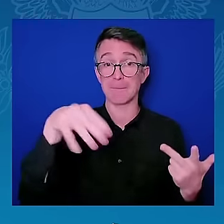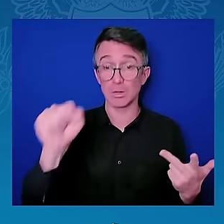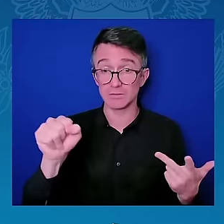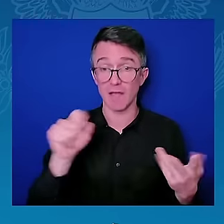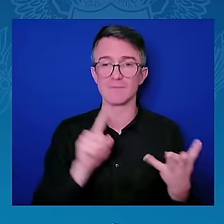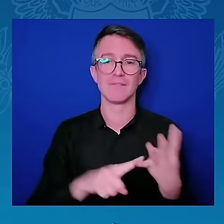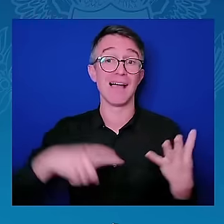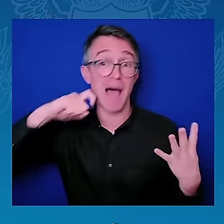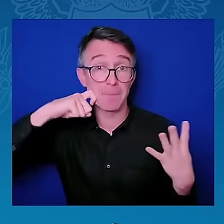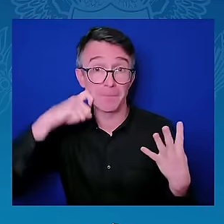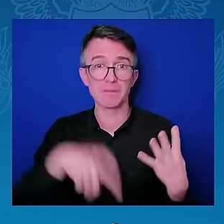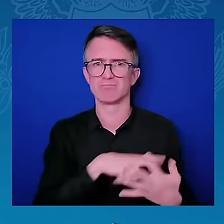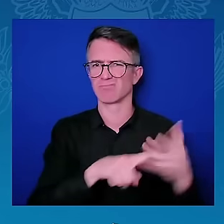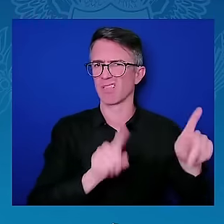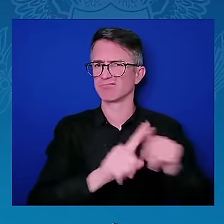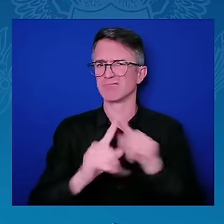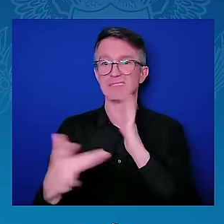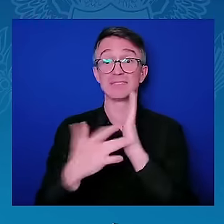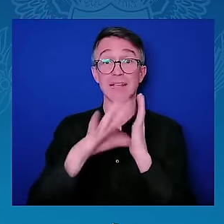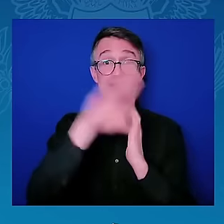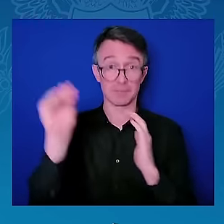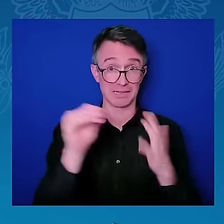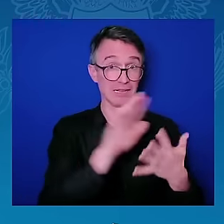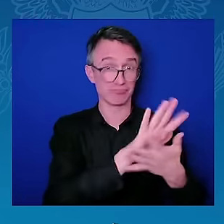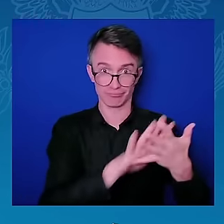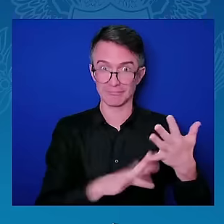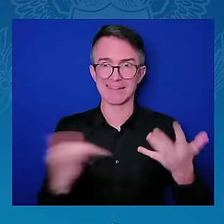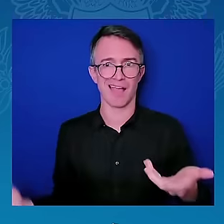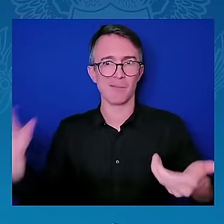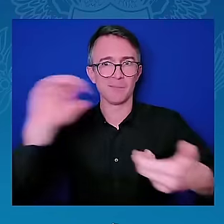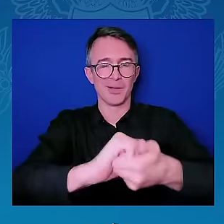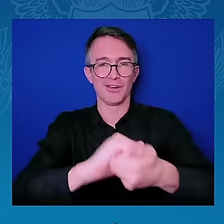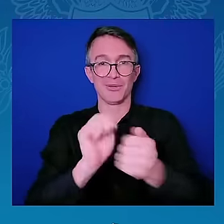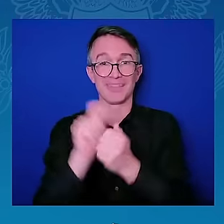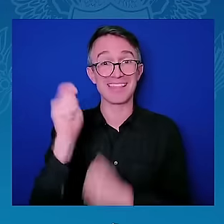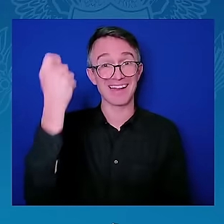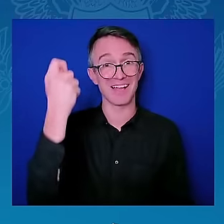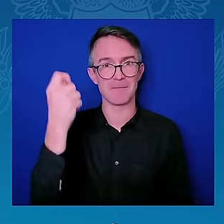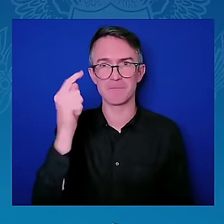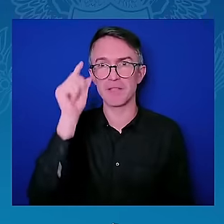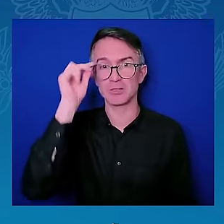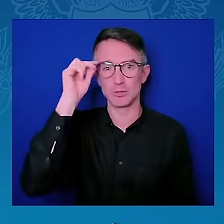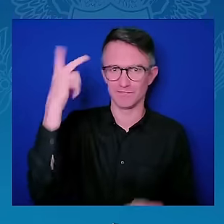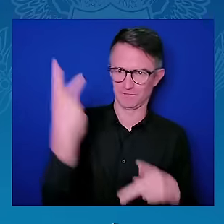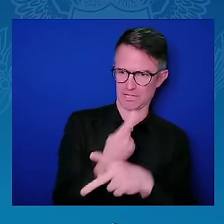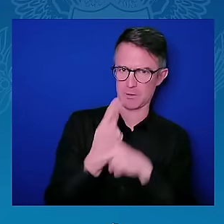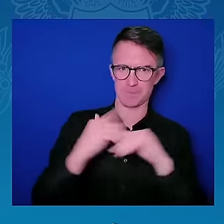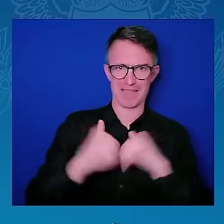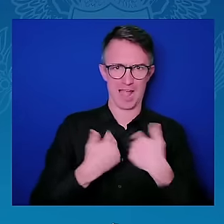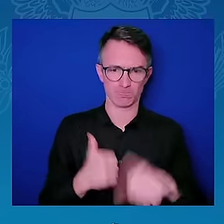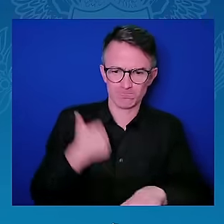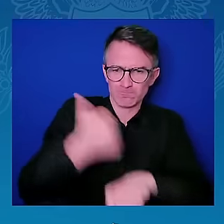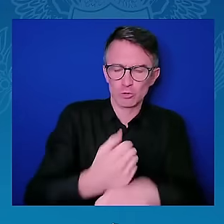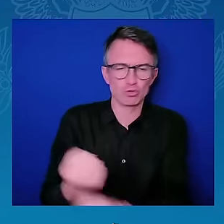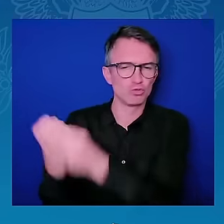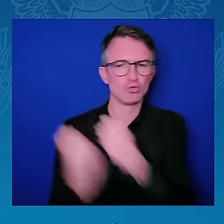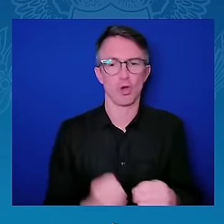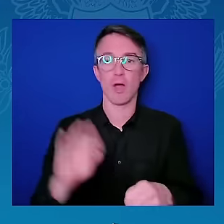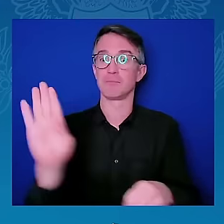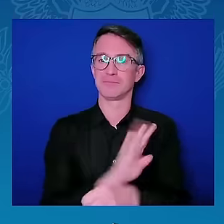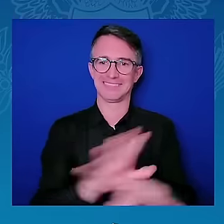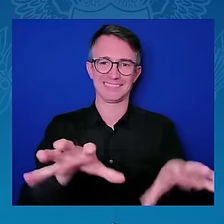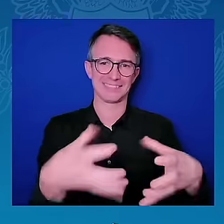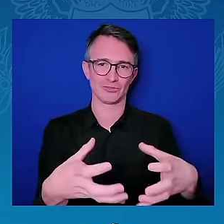the U.S. is pleased to announce here today a green tech business mission to Kenya, which we look forward to